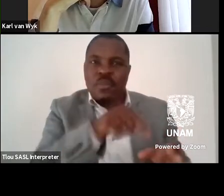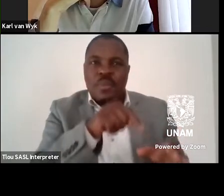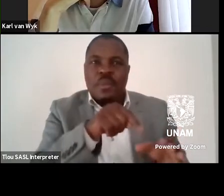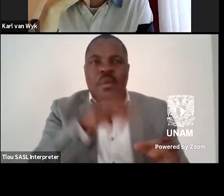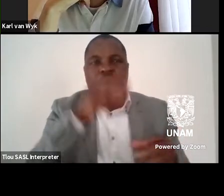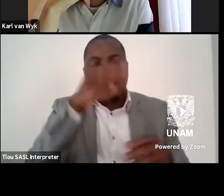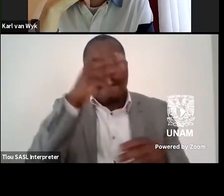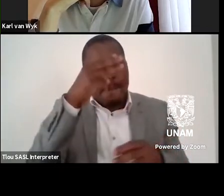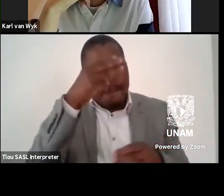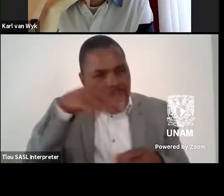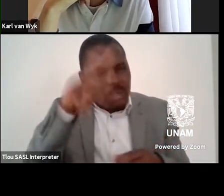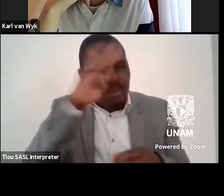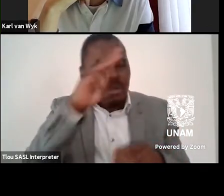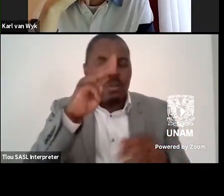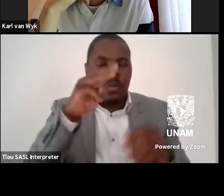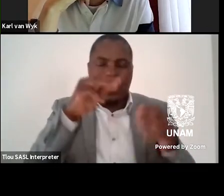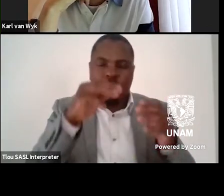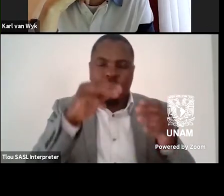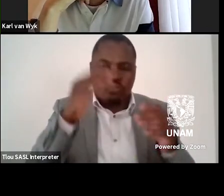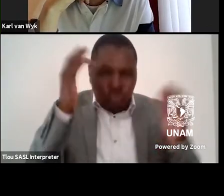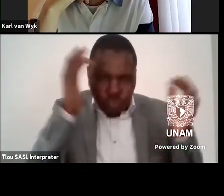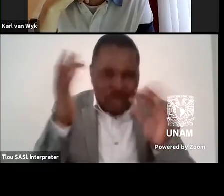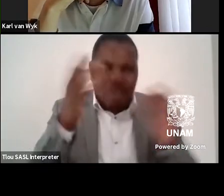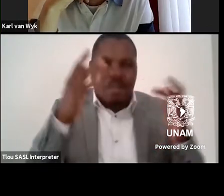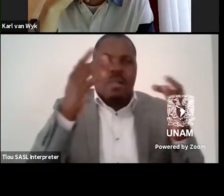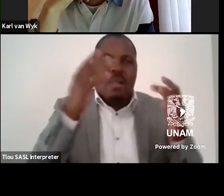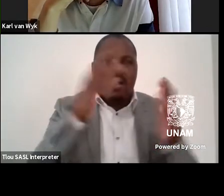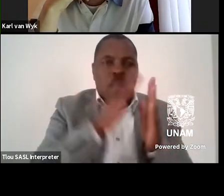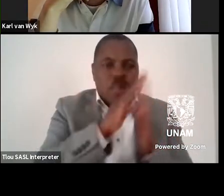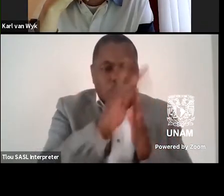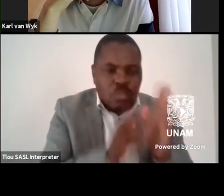critical literature with the state, etc.